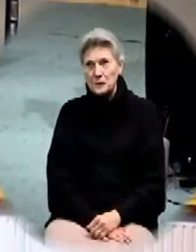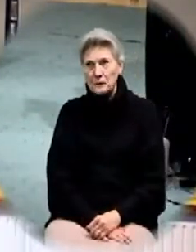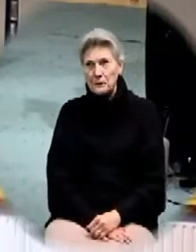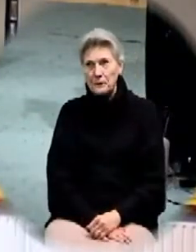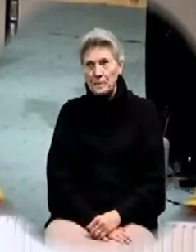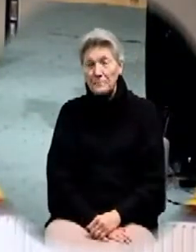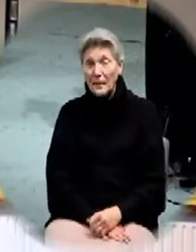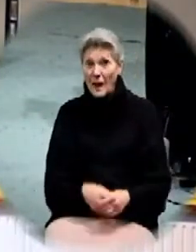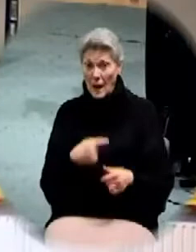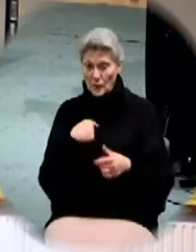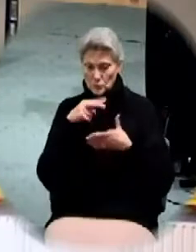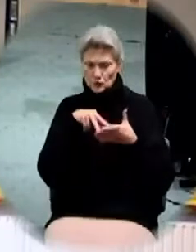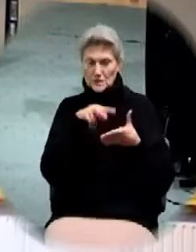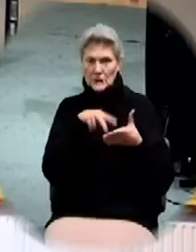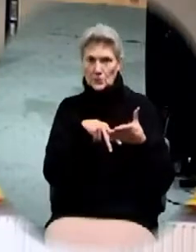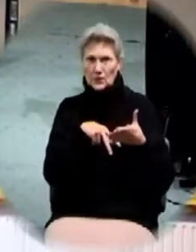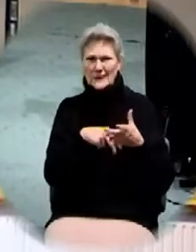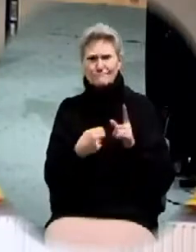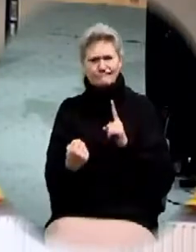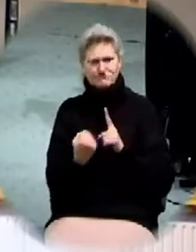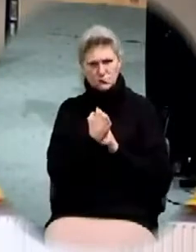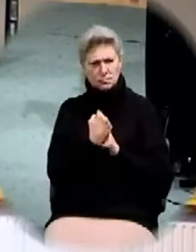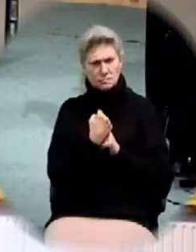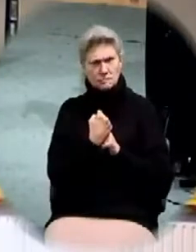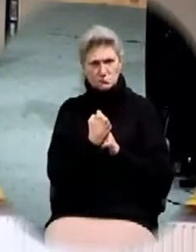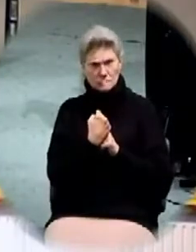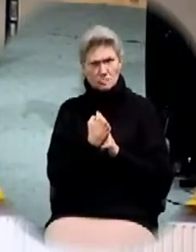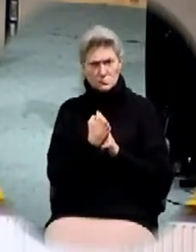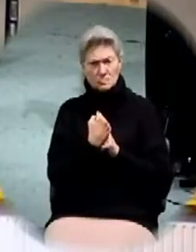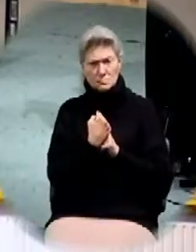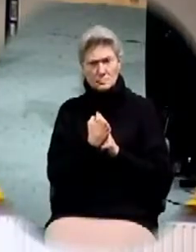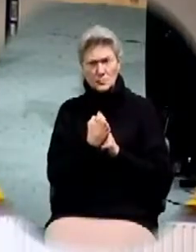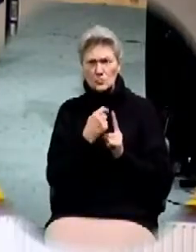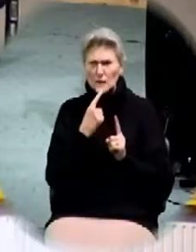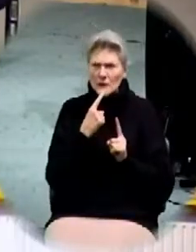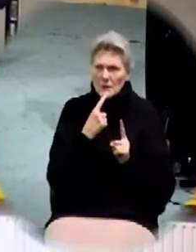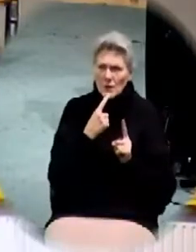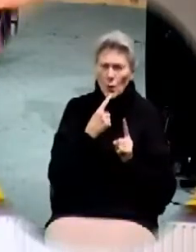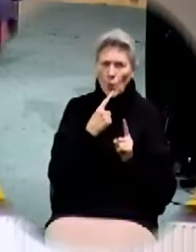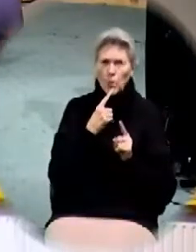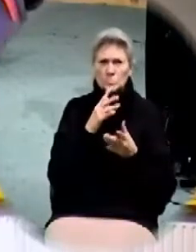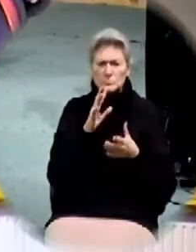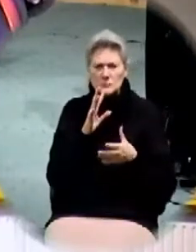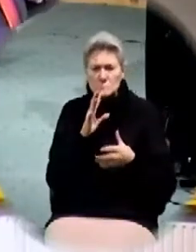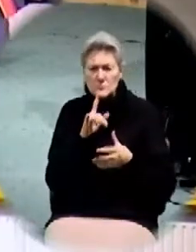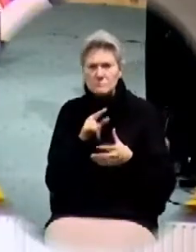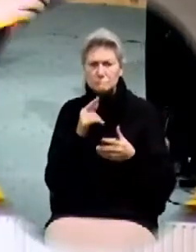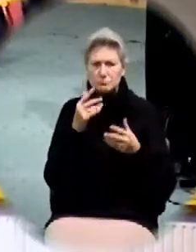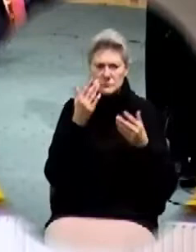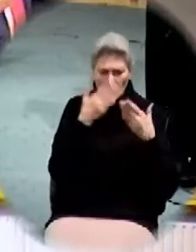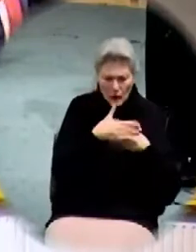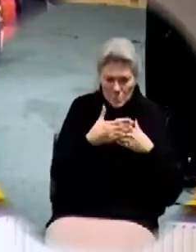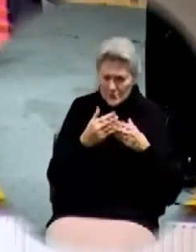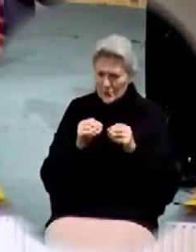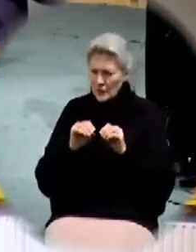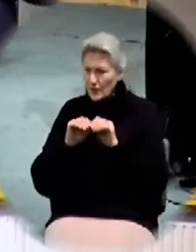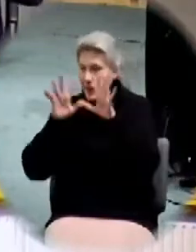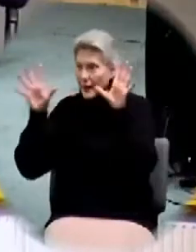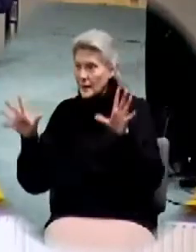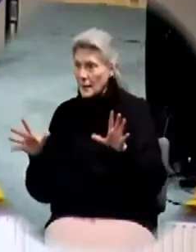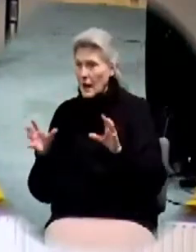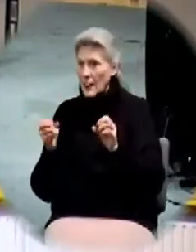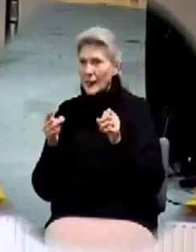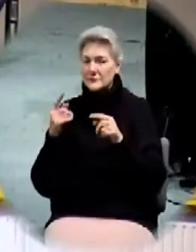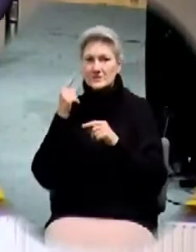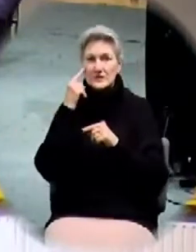I was reading this and it really struck me that in talking about darkness and light a lot of us think